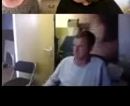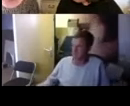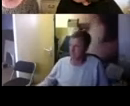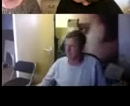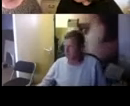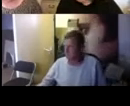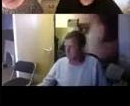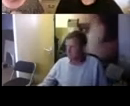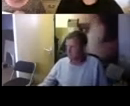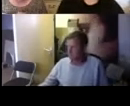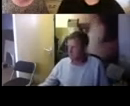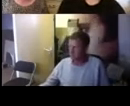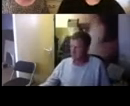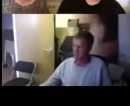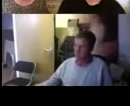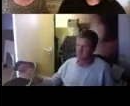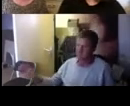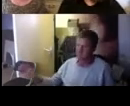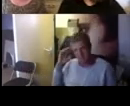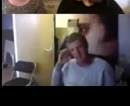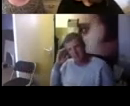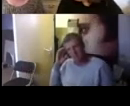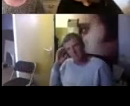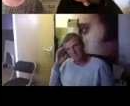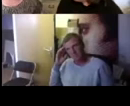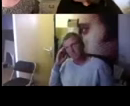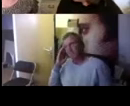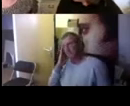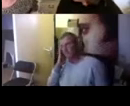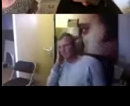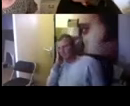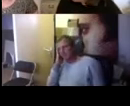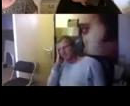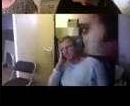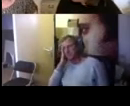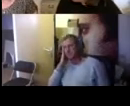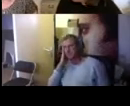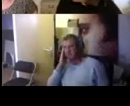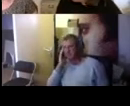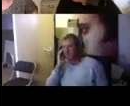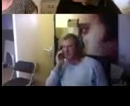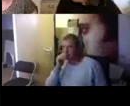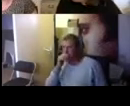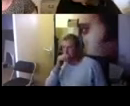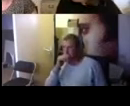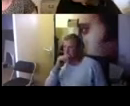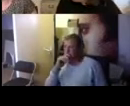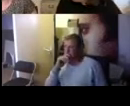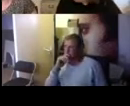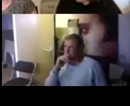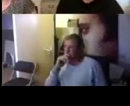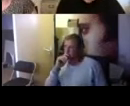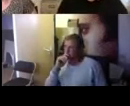how can supporting marginalized artists how can supporting someone like you make a difference to the individuals you